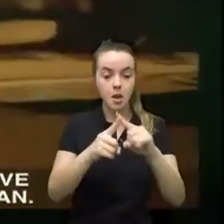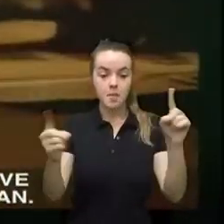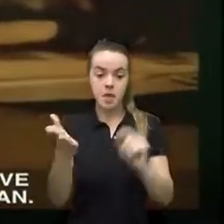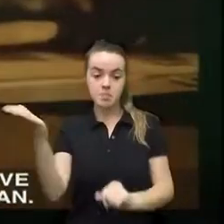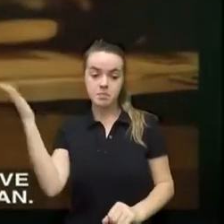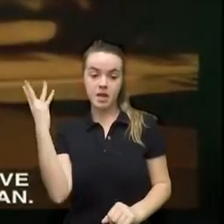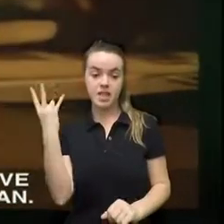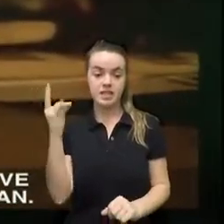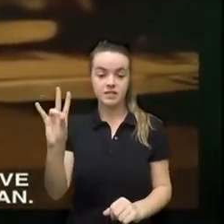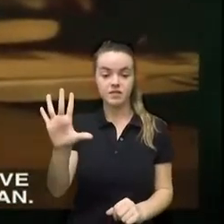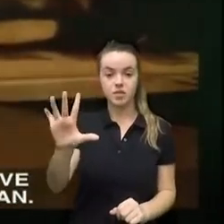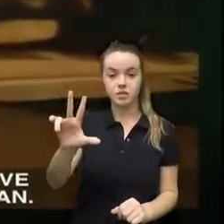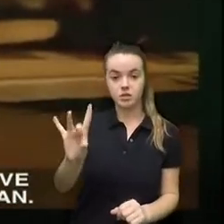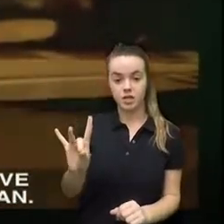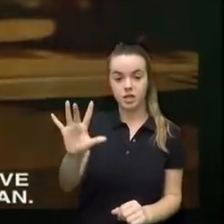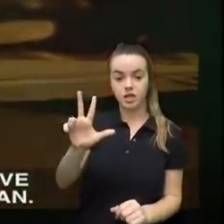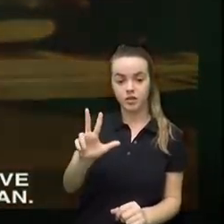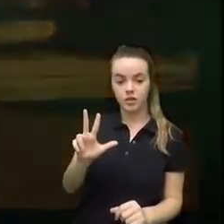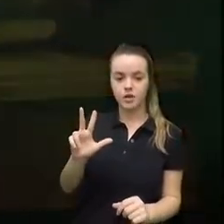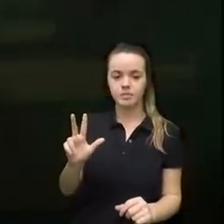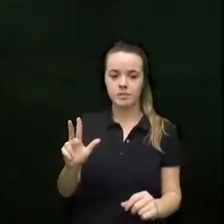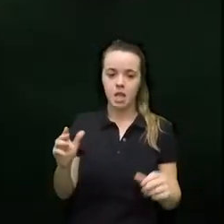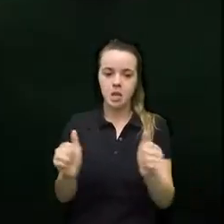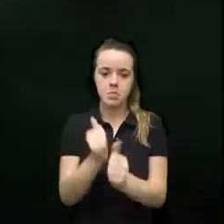have never even seen a white man